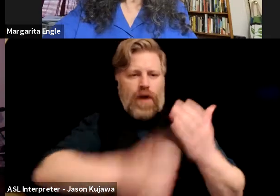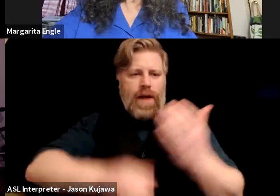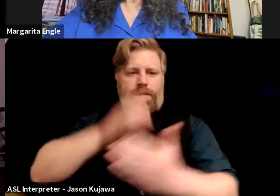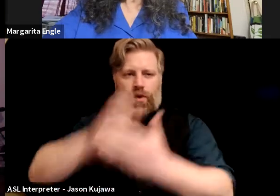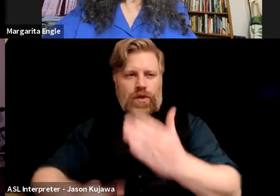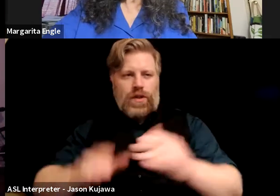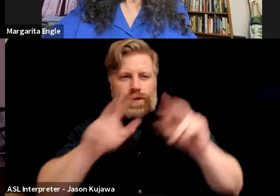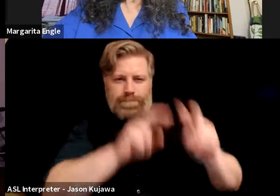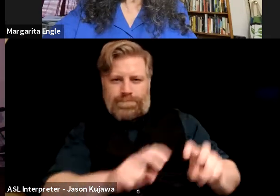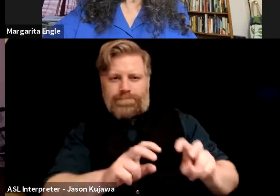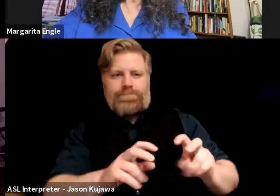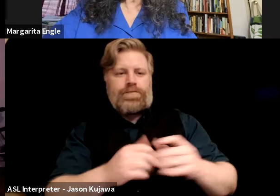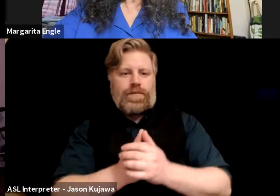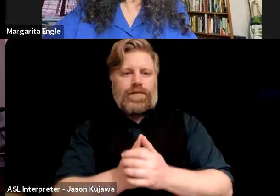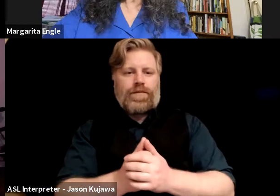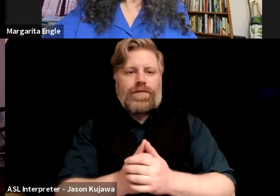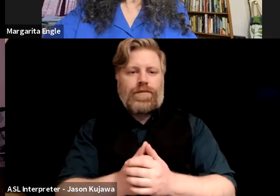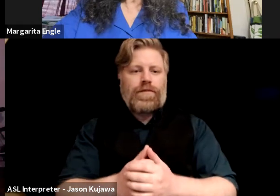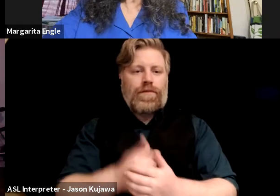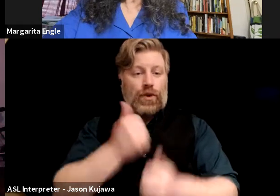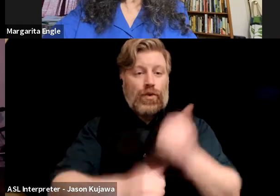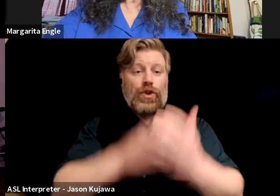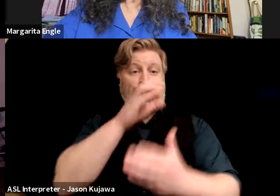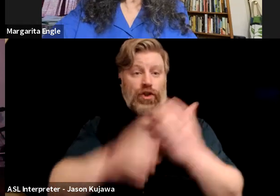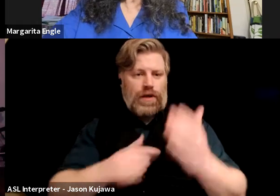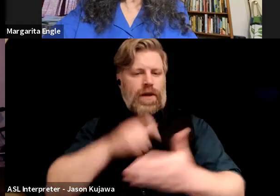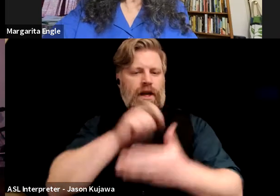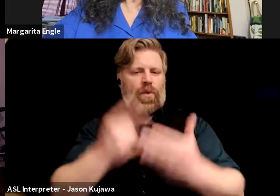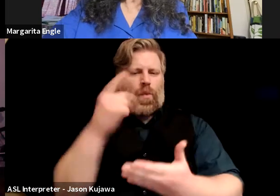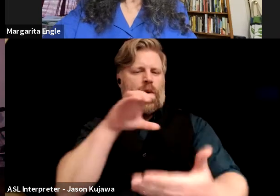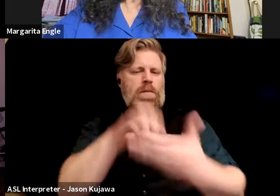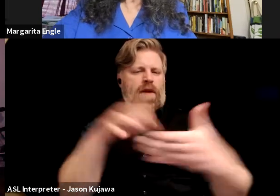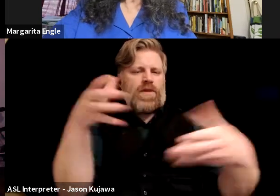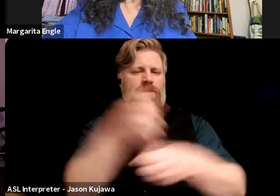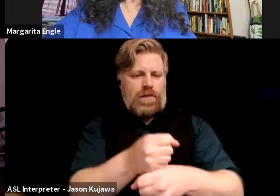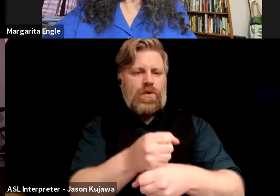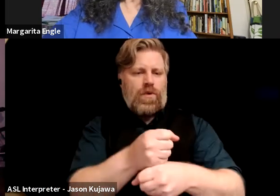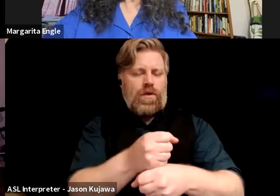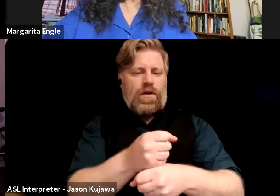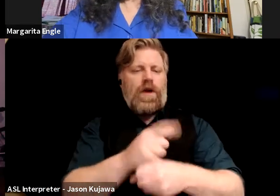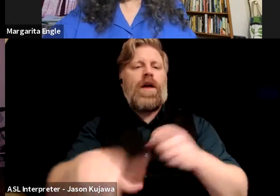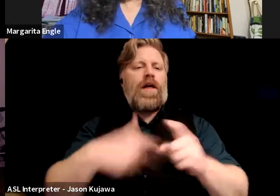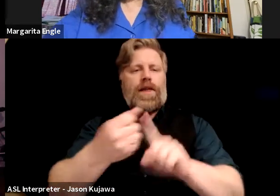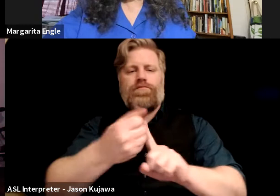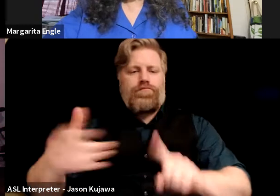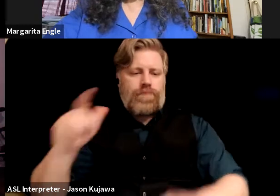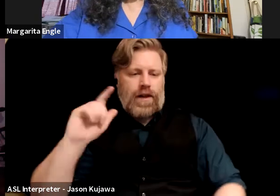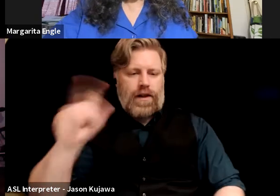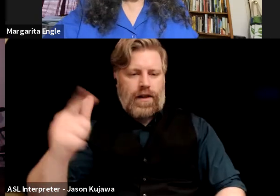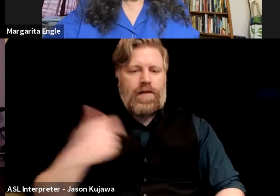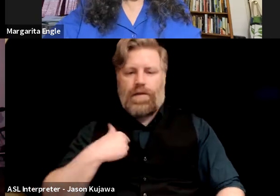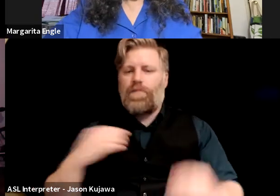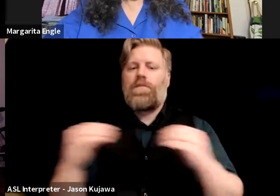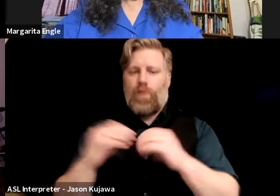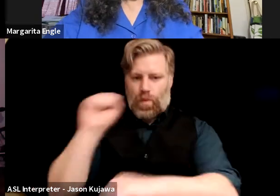summaries for each one of the chapters, a paragraph long. I do a lot of initial work that other people who are, who don't